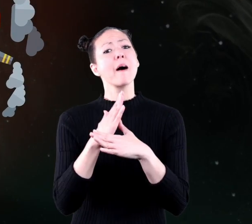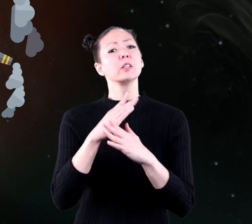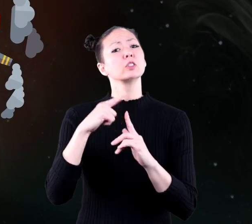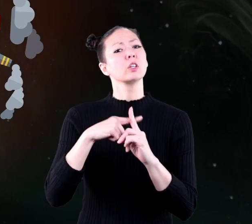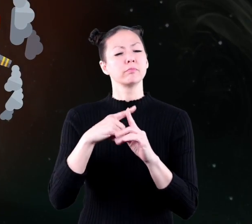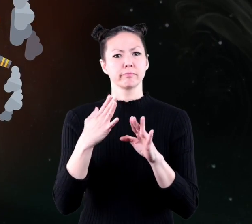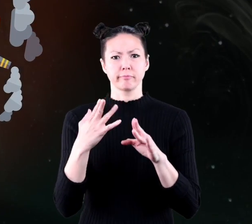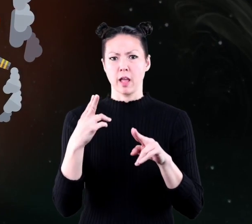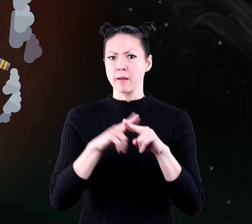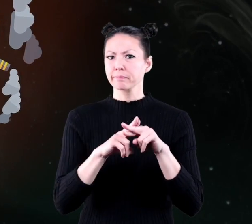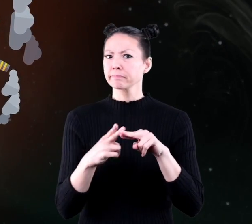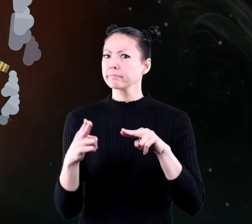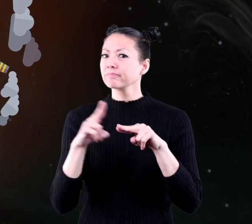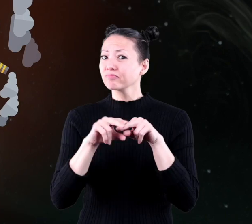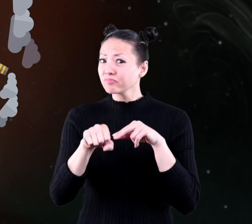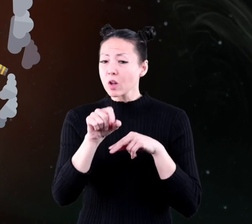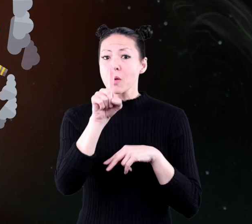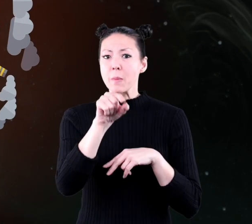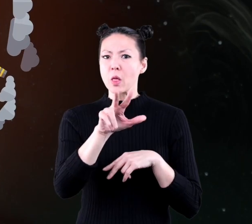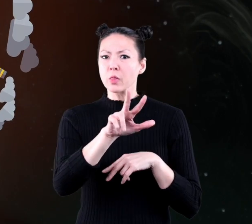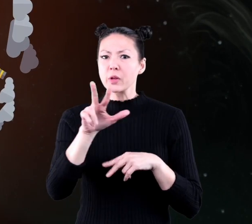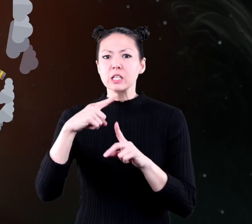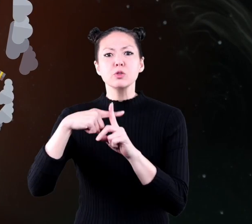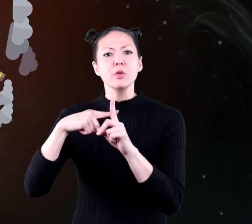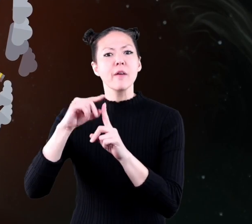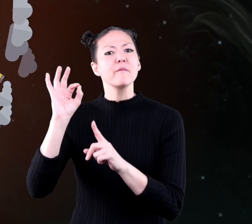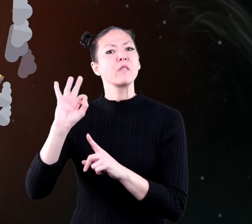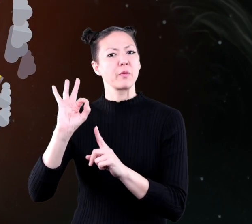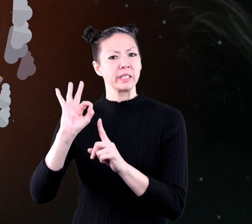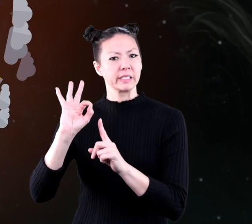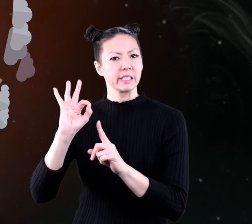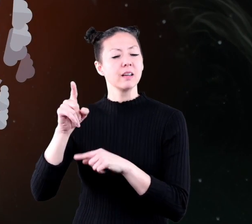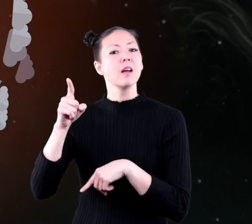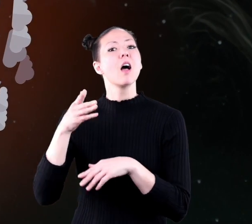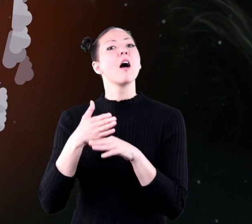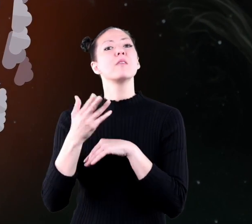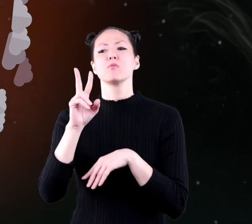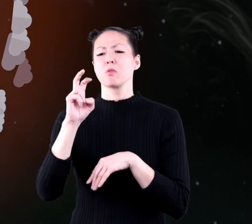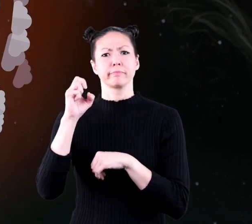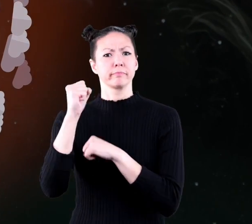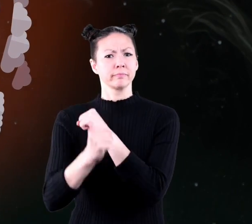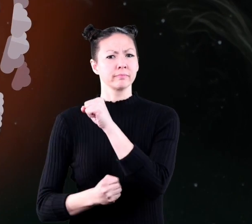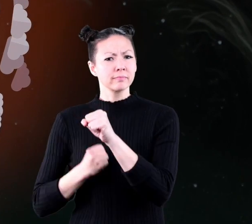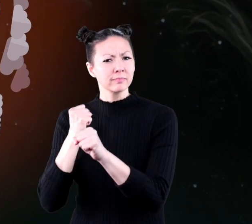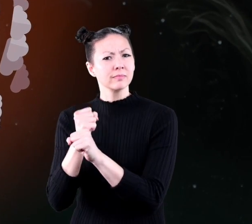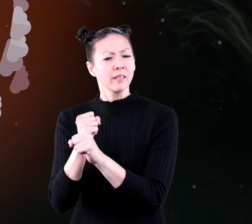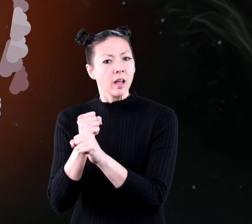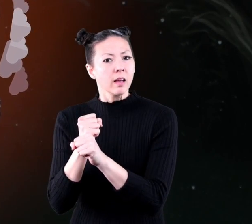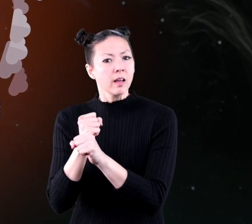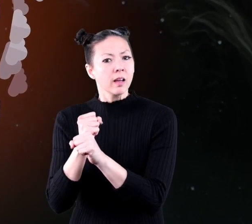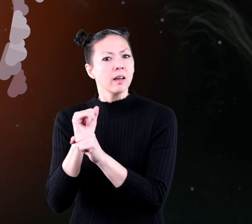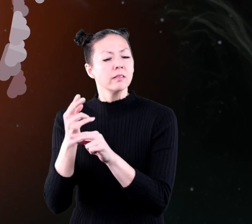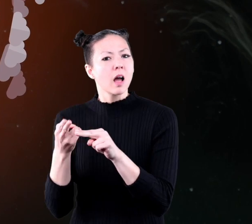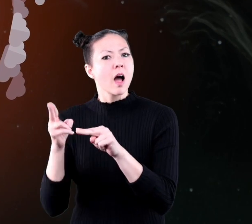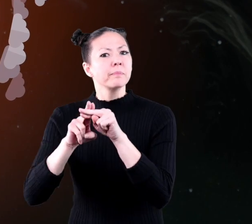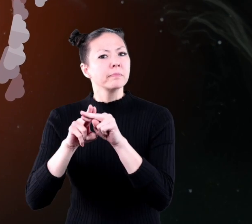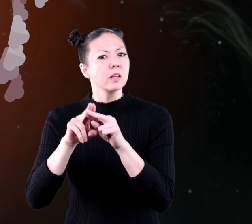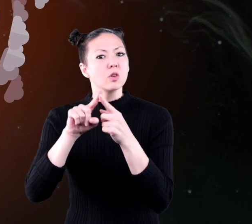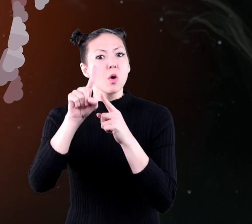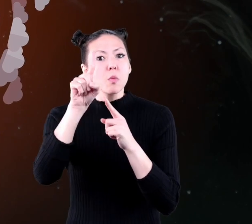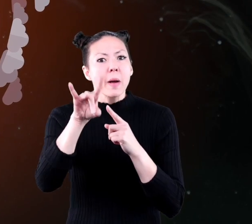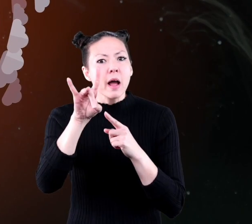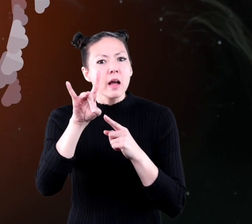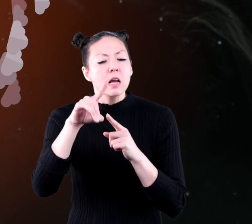temperature has increased about 1.33 degrees Fahrenheit. And over the past 200 years, it has